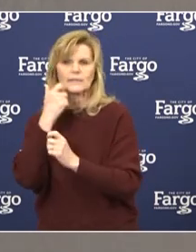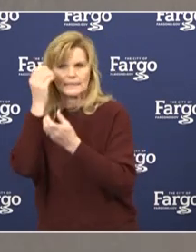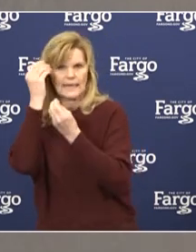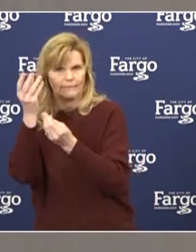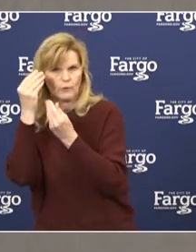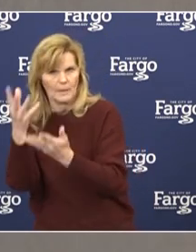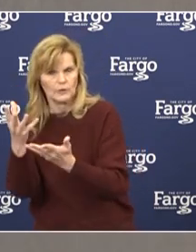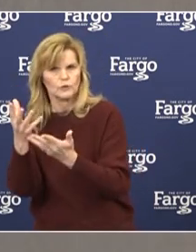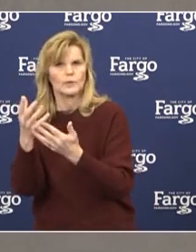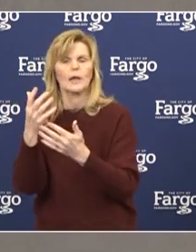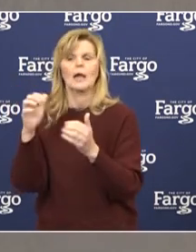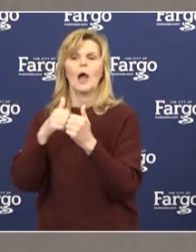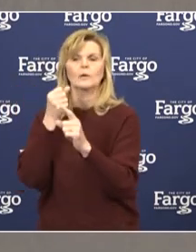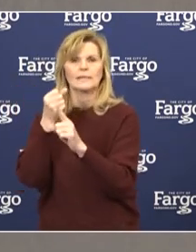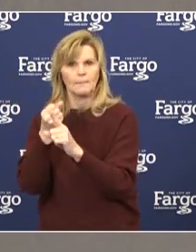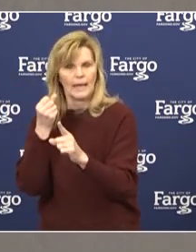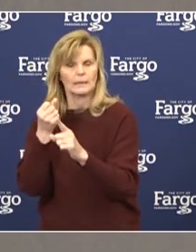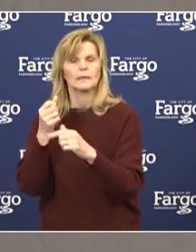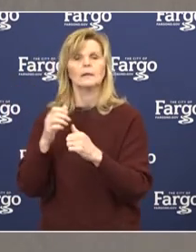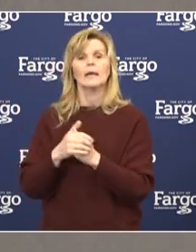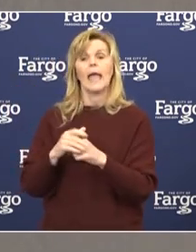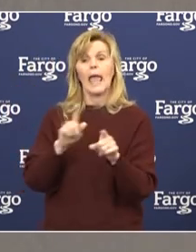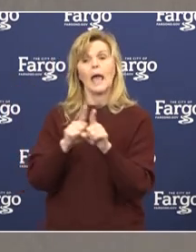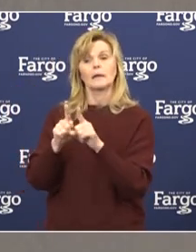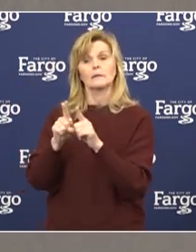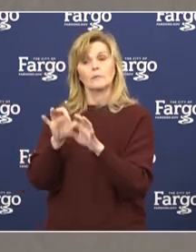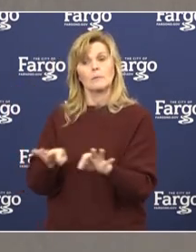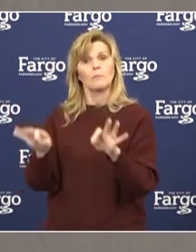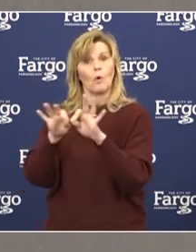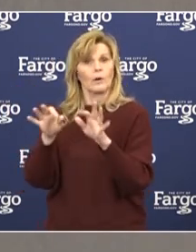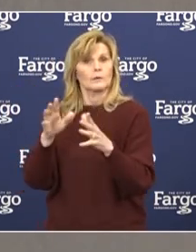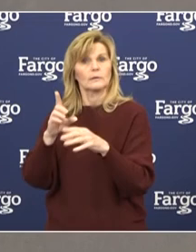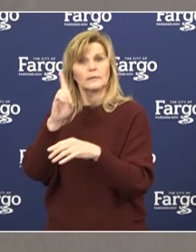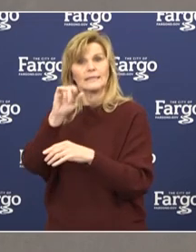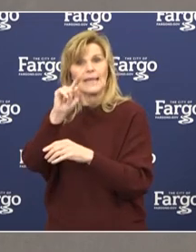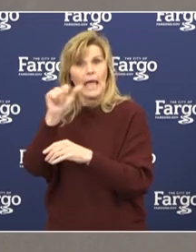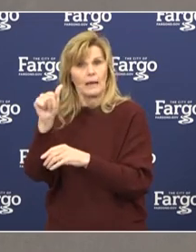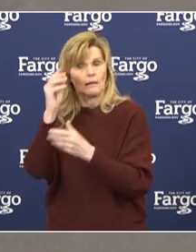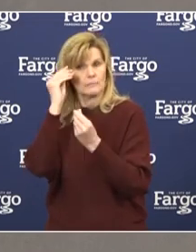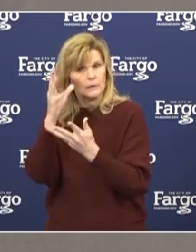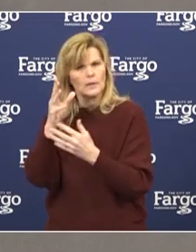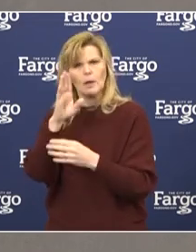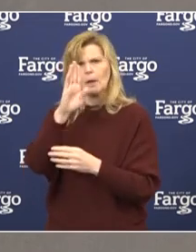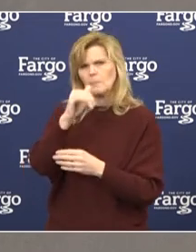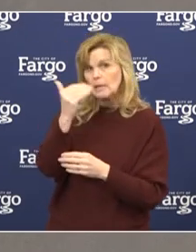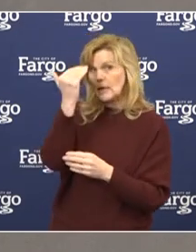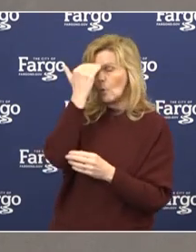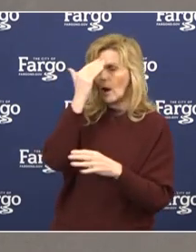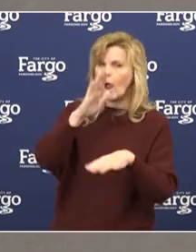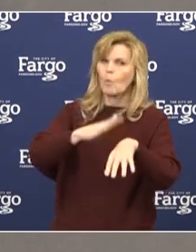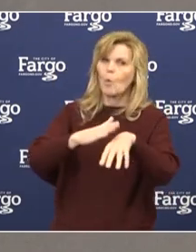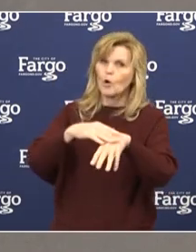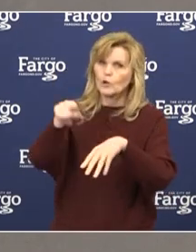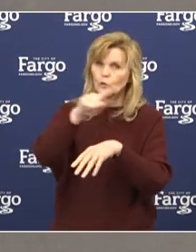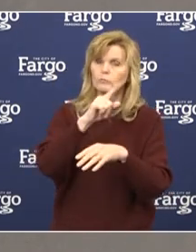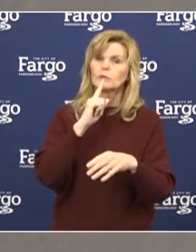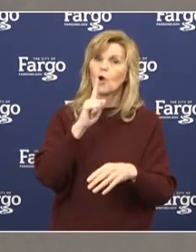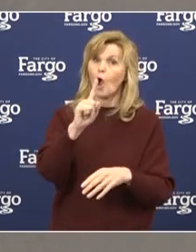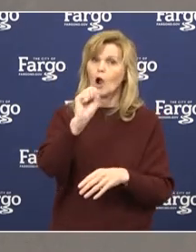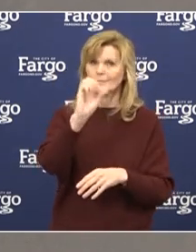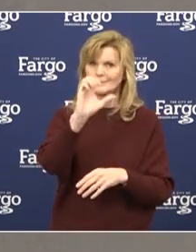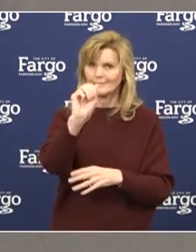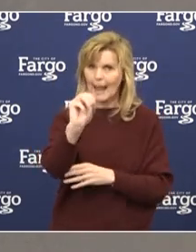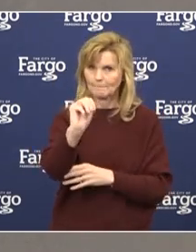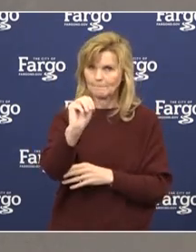recommendations, as well as reliable data. Please be aware of the scammers that are out there. We are seeing an